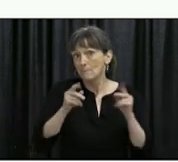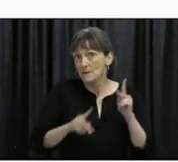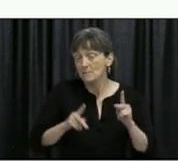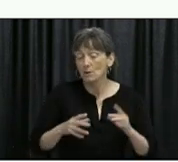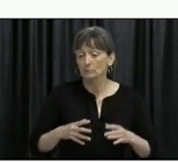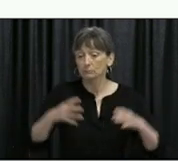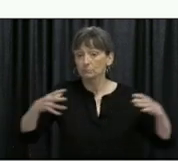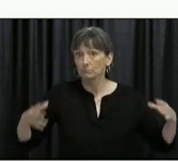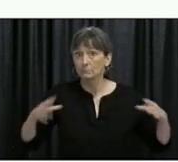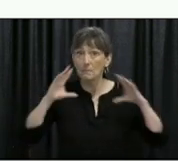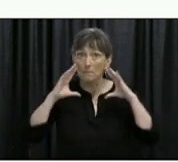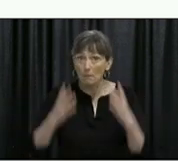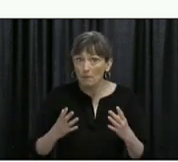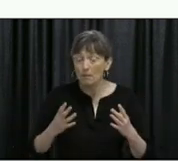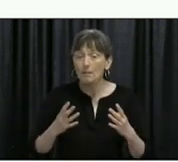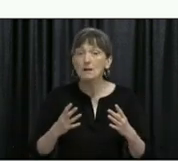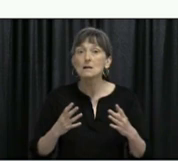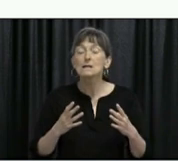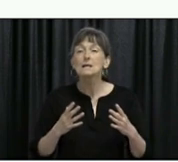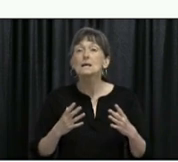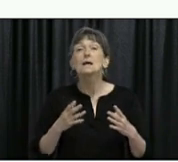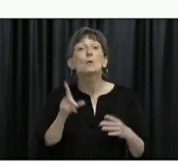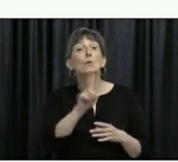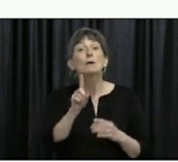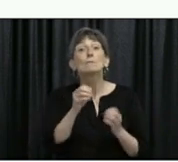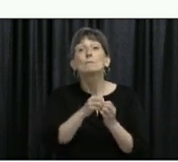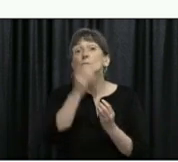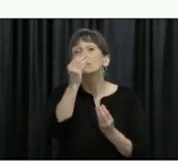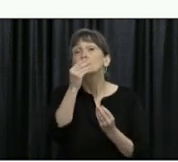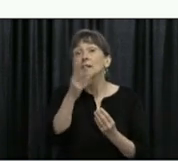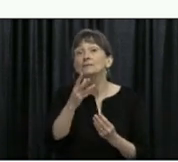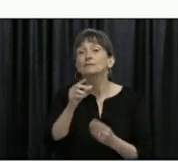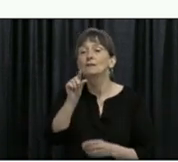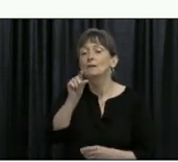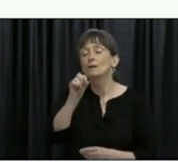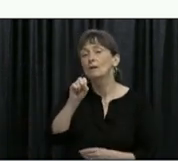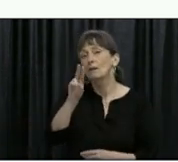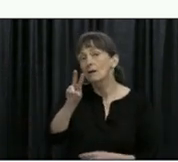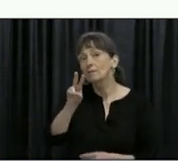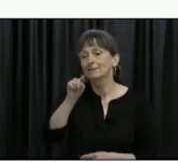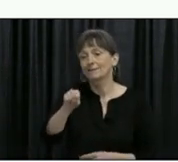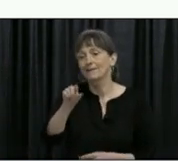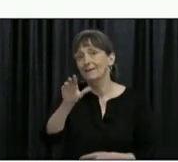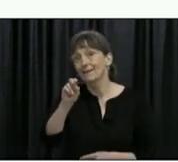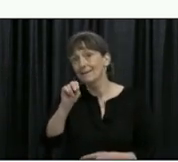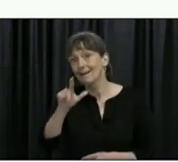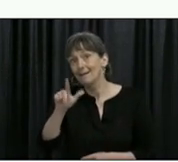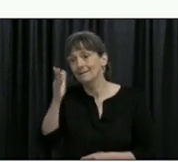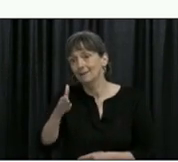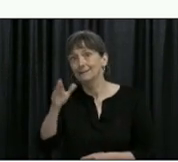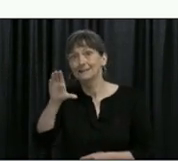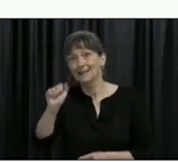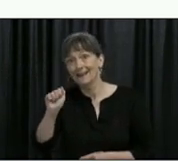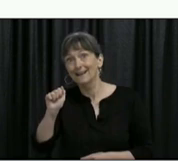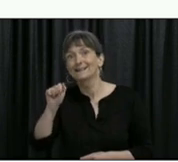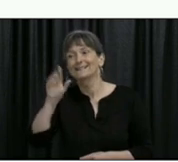things to consider before doing so, please visit gov.nl.ca slash COVID-19.